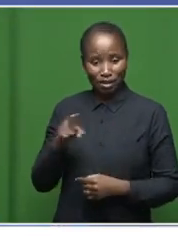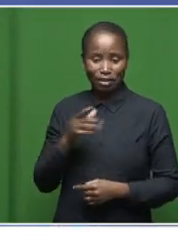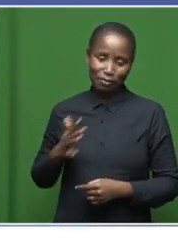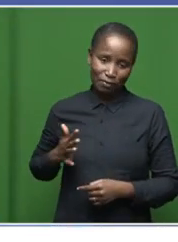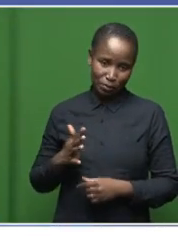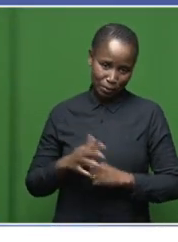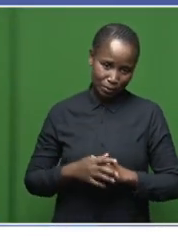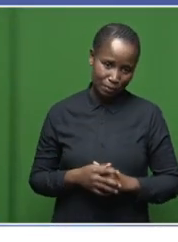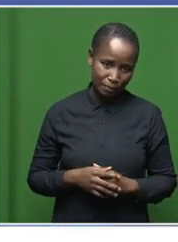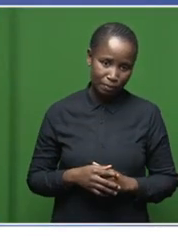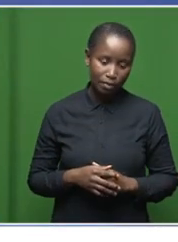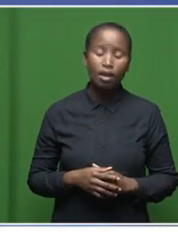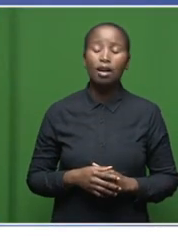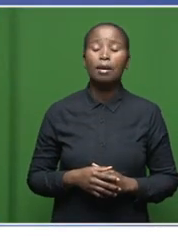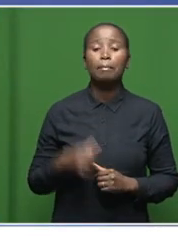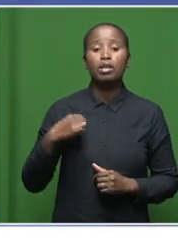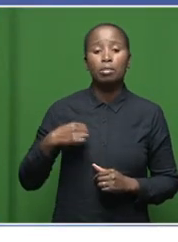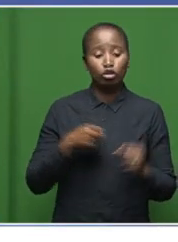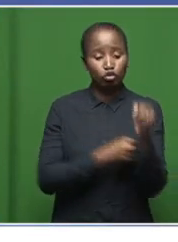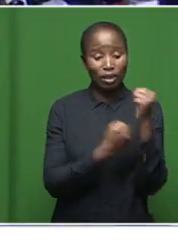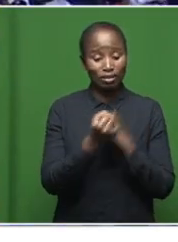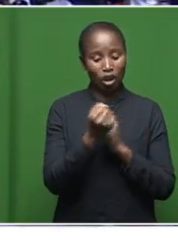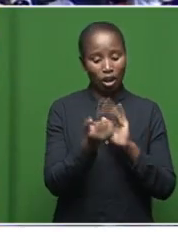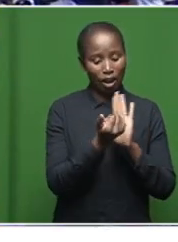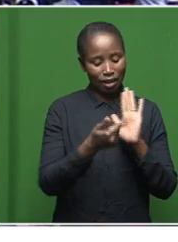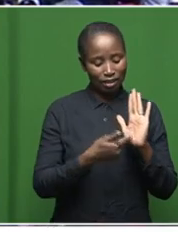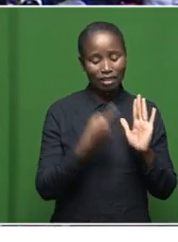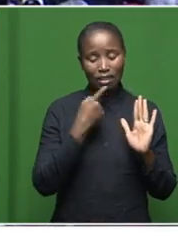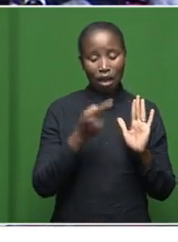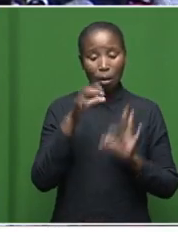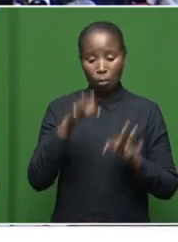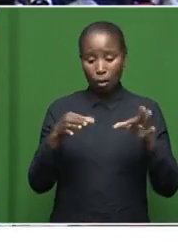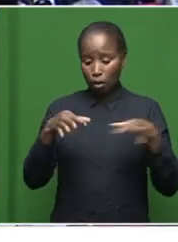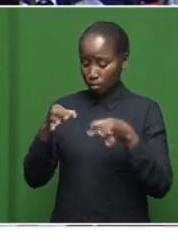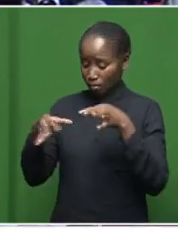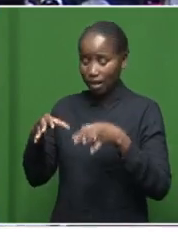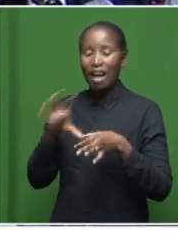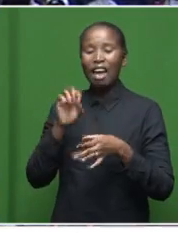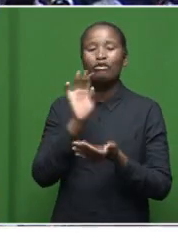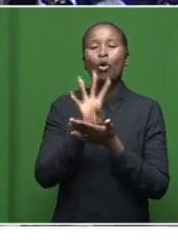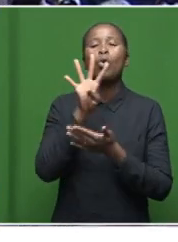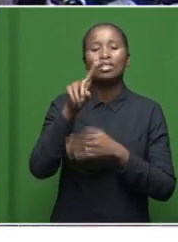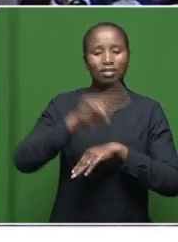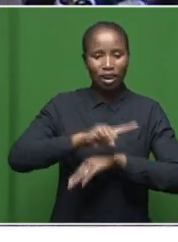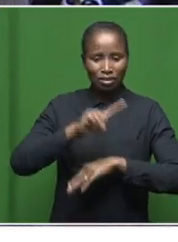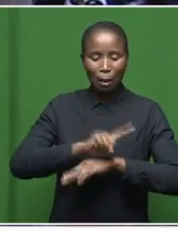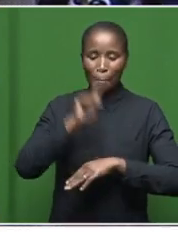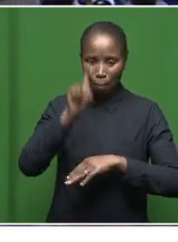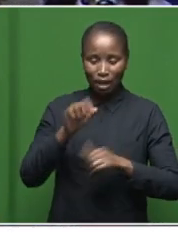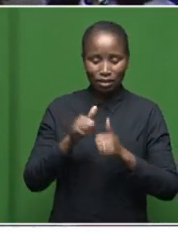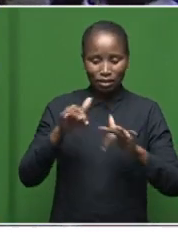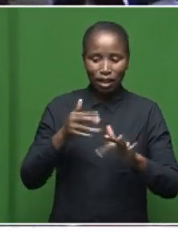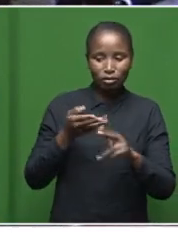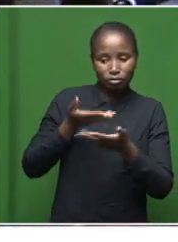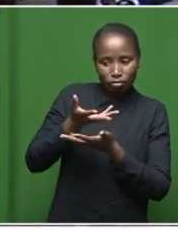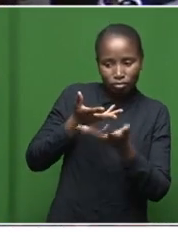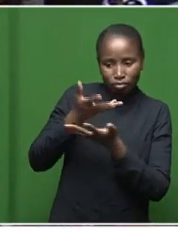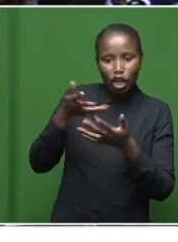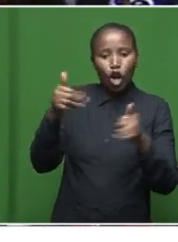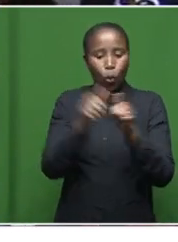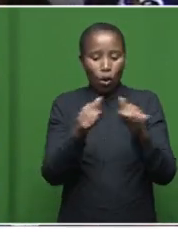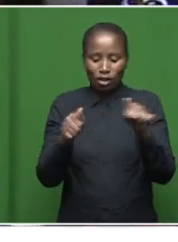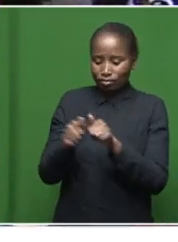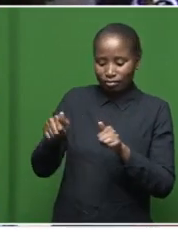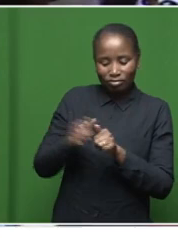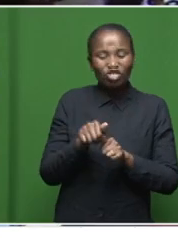According to the Municipal Structures Act, political parties have 14 days to conclude coalition negotiations after the